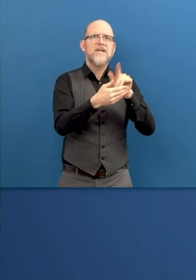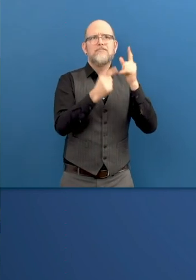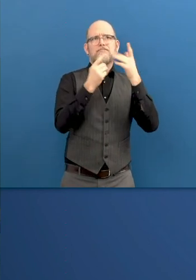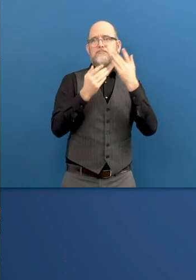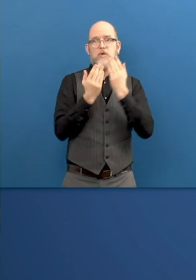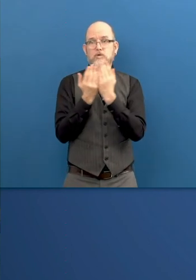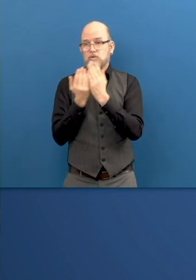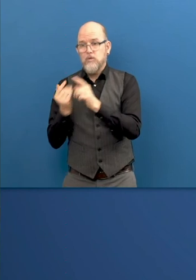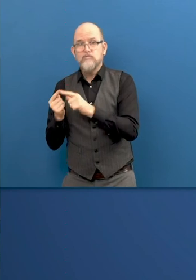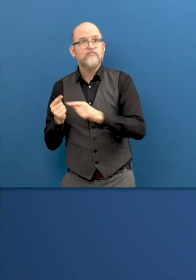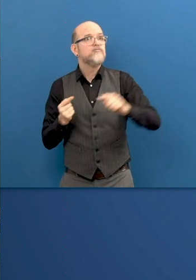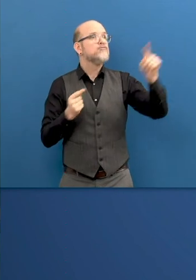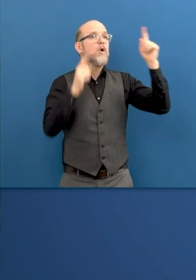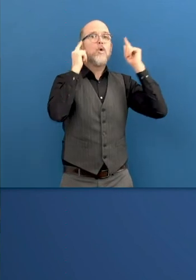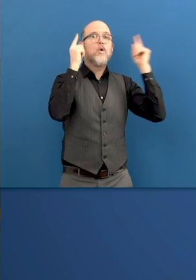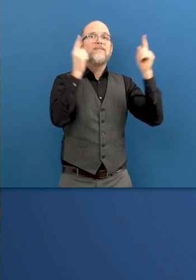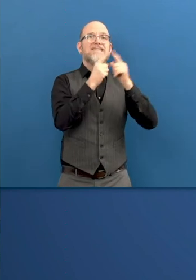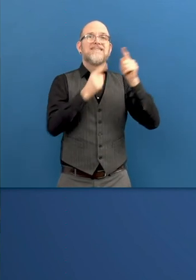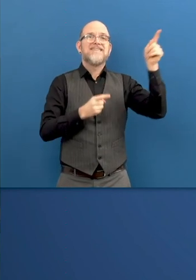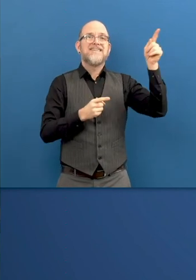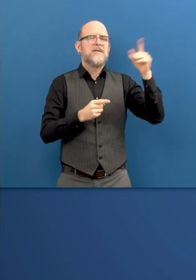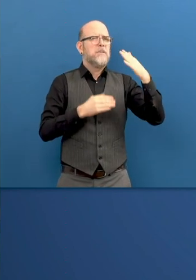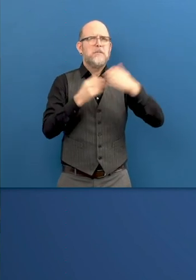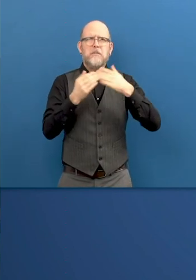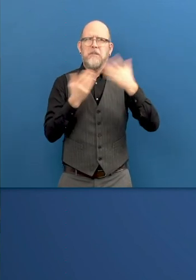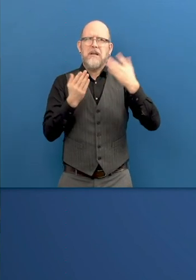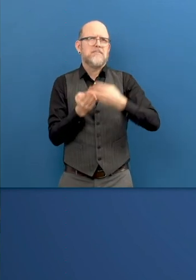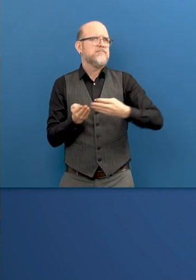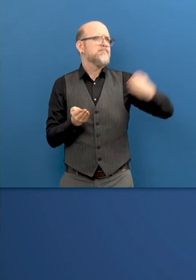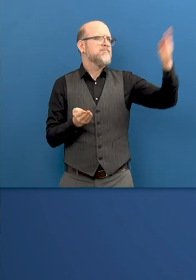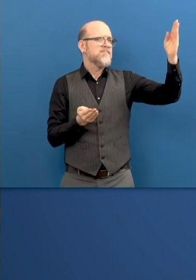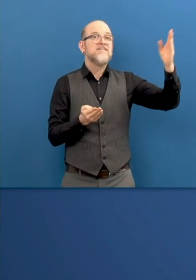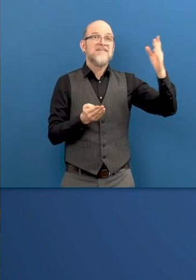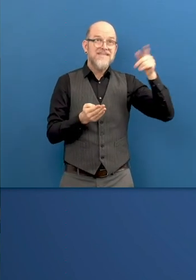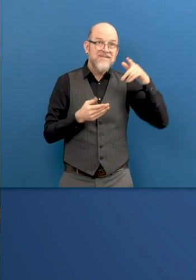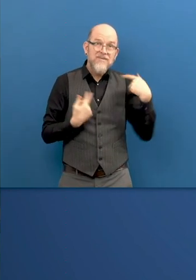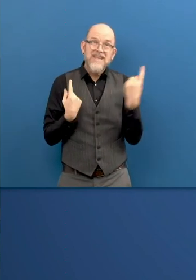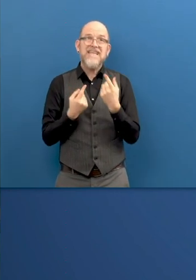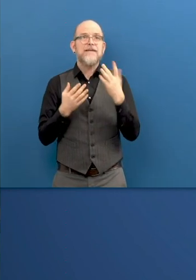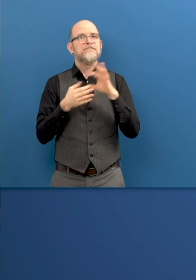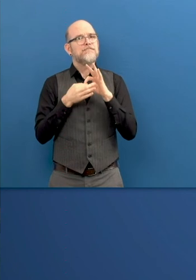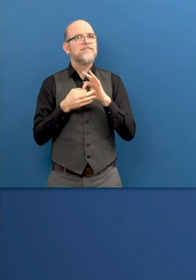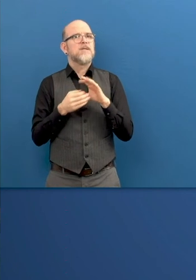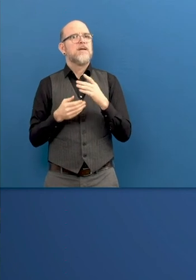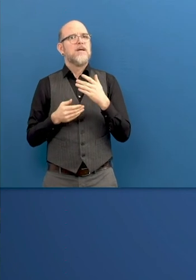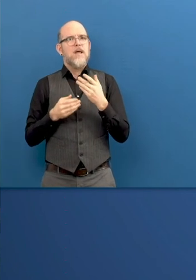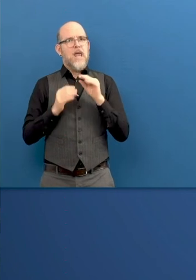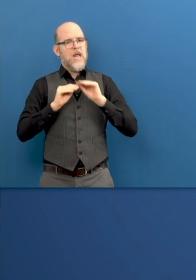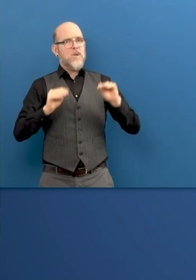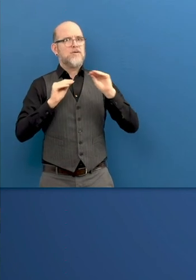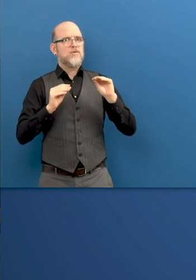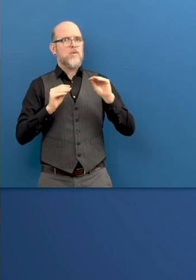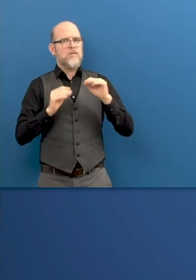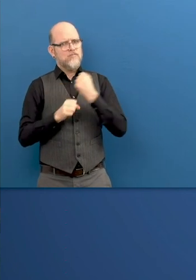education and providing these kind of tools to teachers. And the third area is related with this meeting,